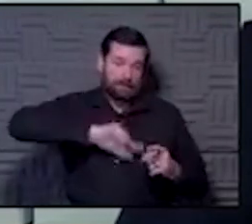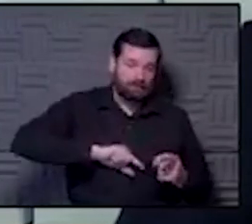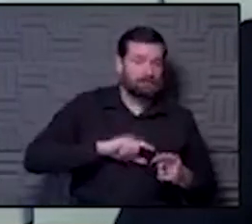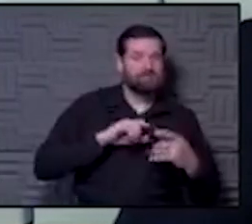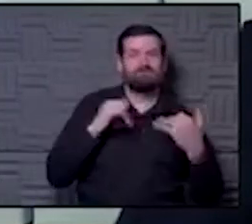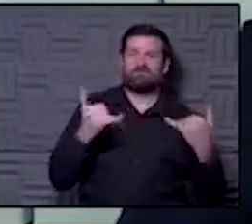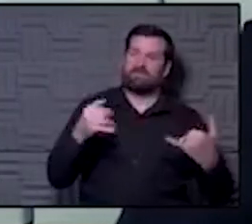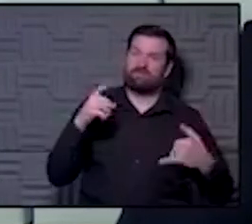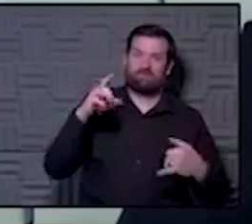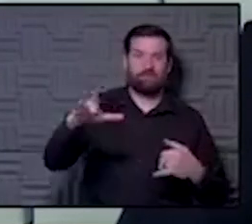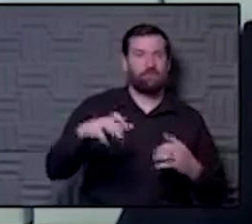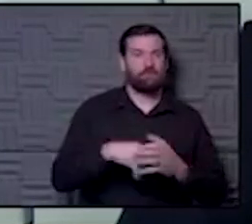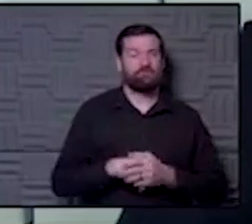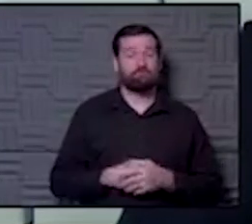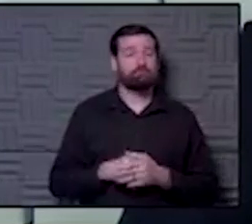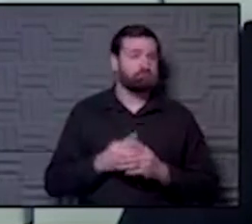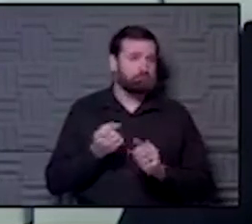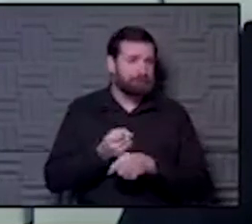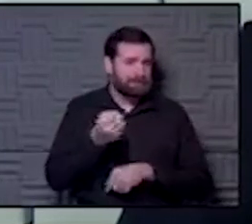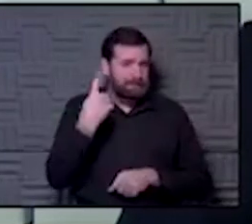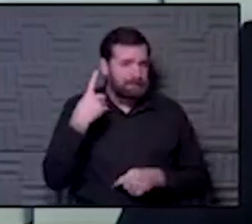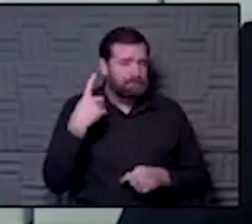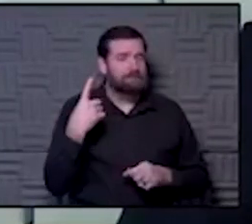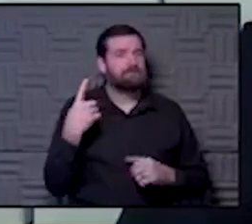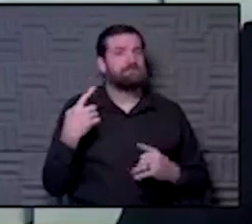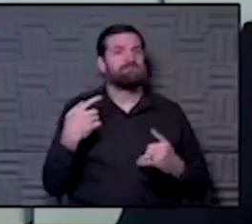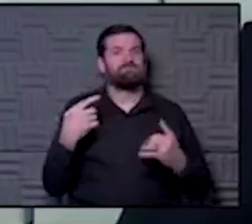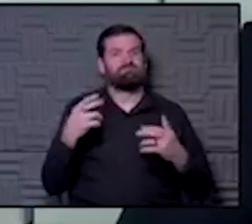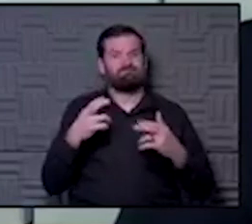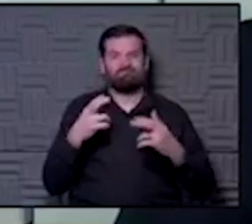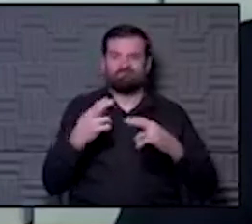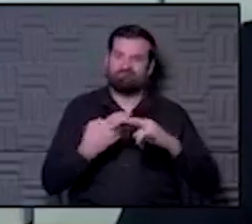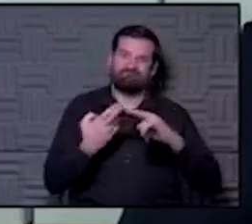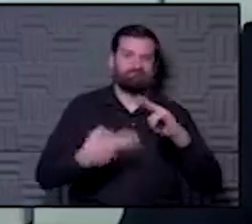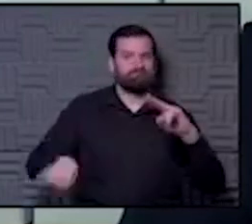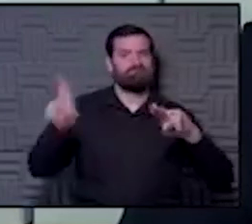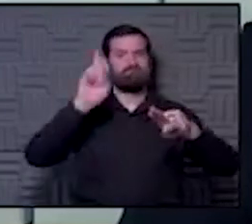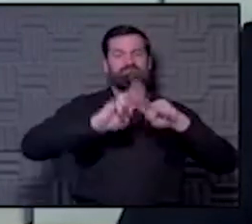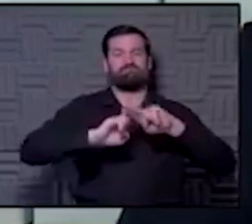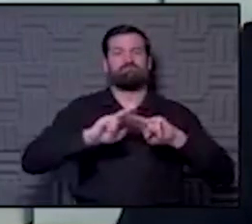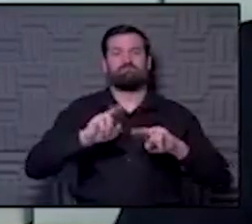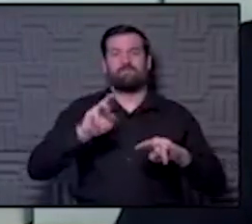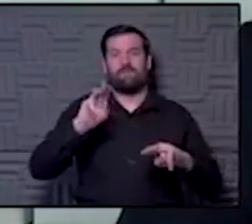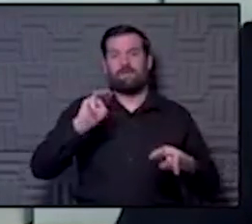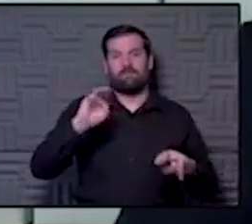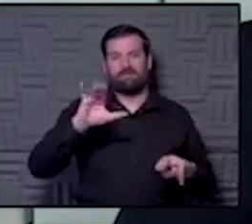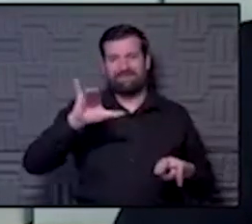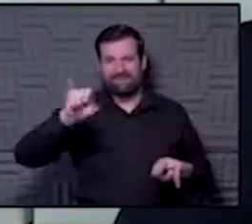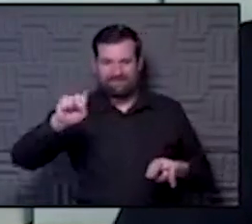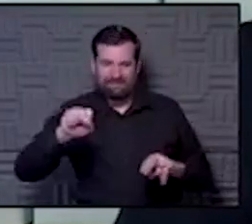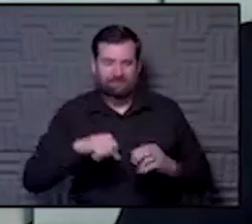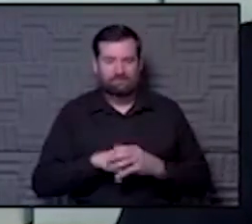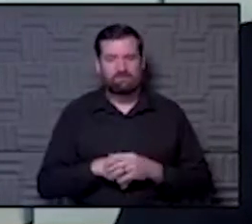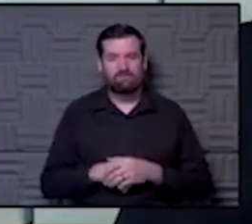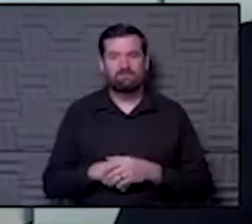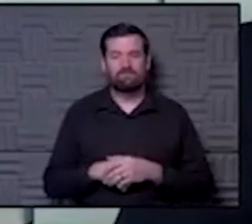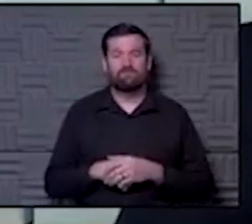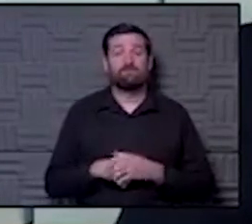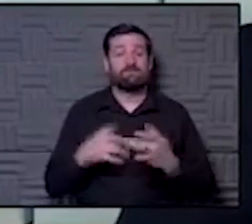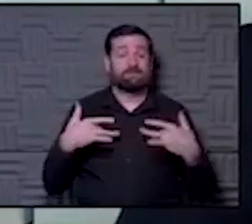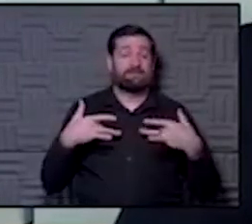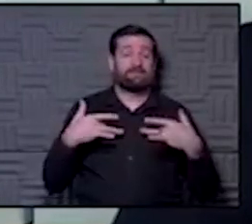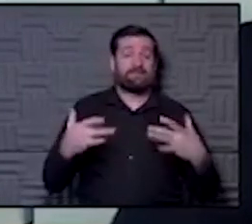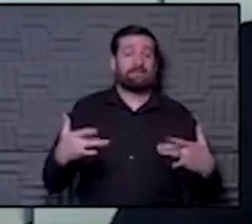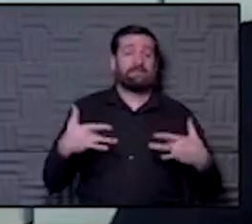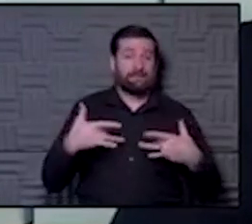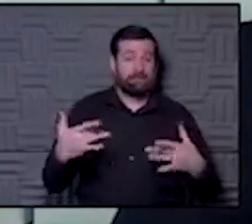December, which makes sense that there would then be a resultant increase in MIS-C because it generally occurs two to four weeks